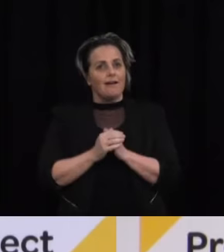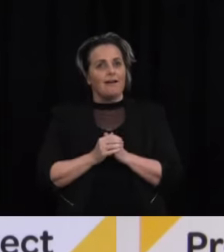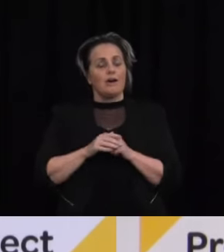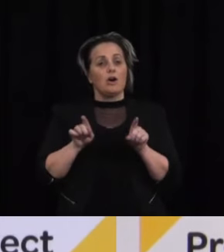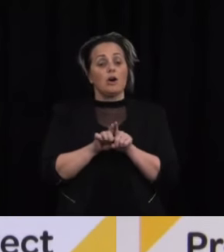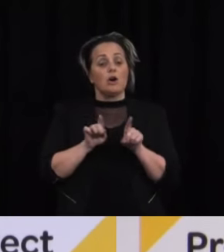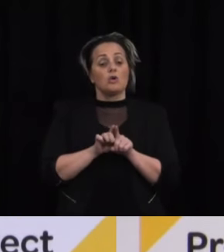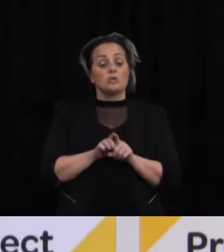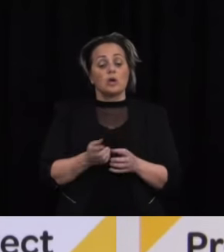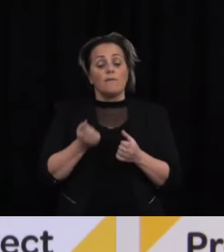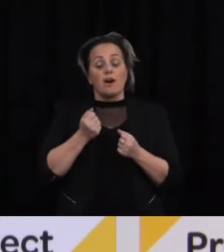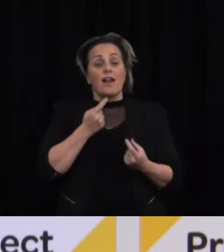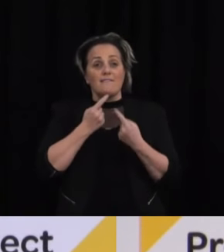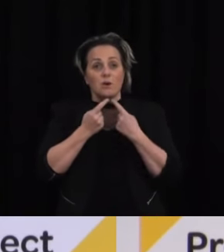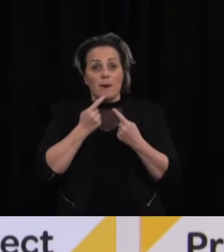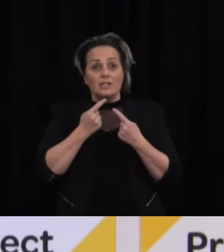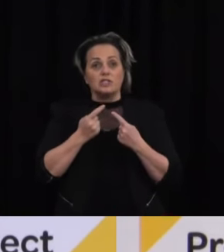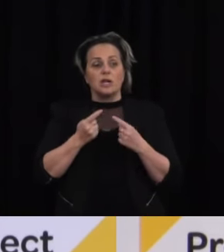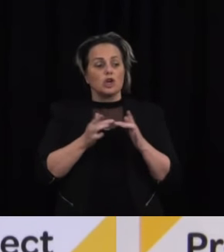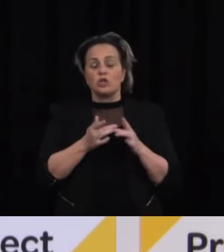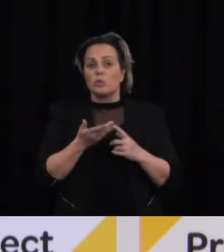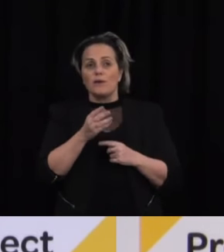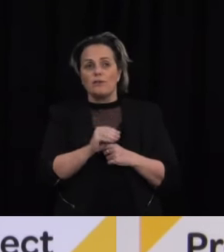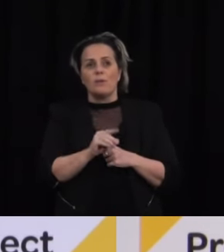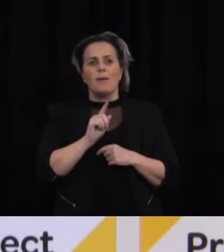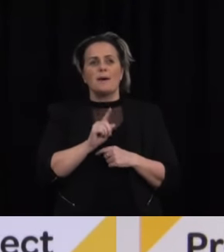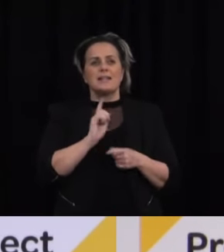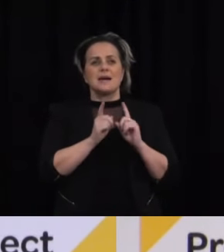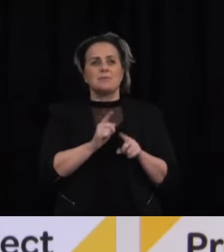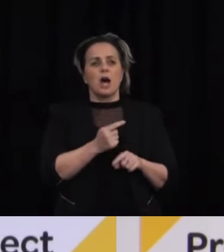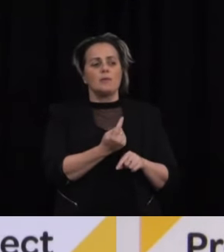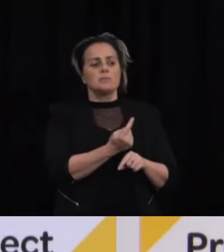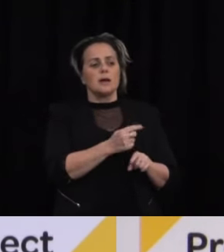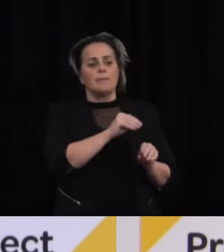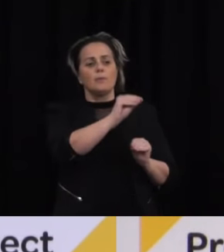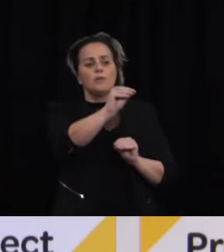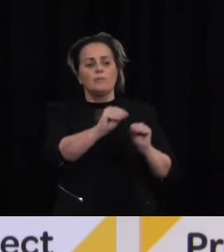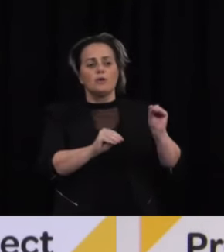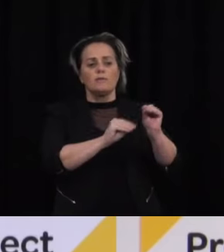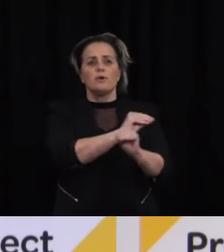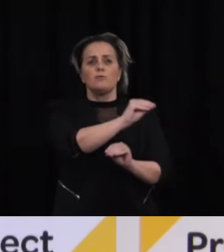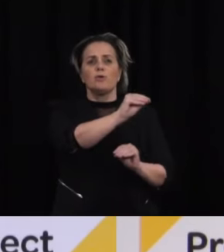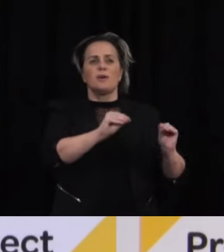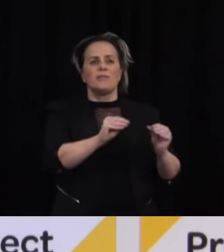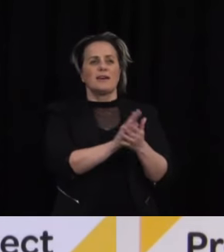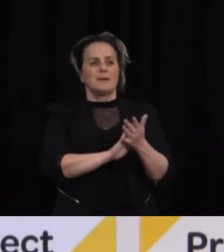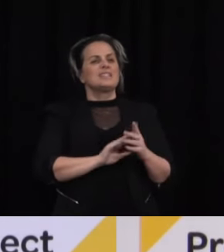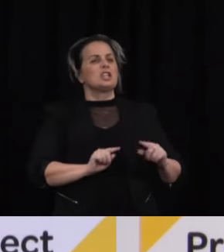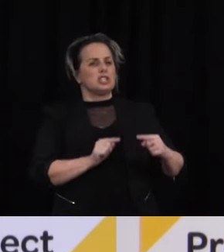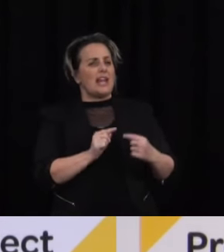contacts then but of course because they can be a bit itinerant then that does make it more of a challenge so